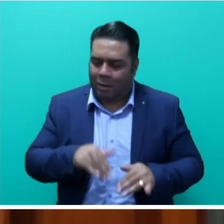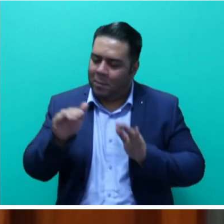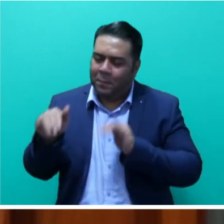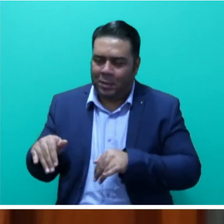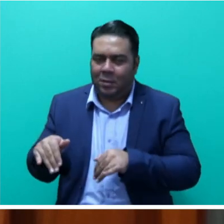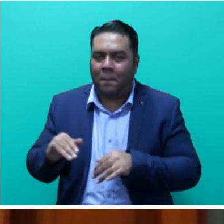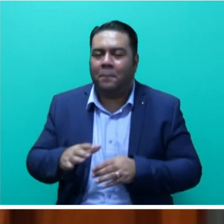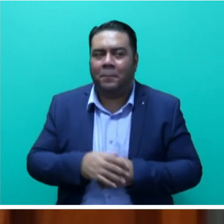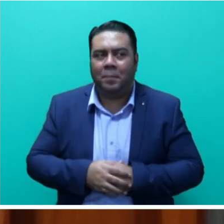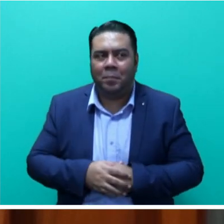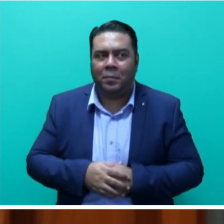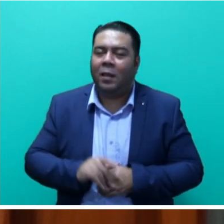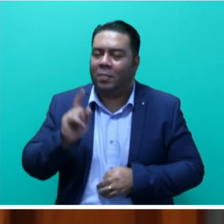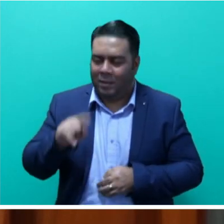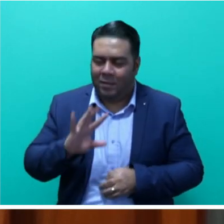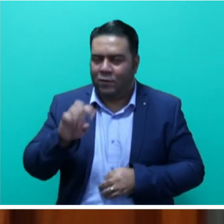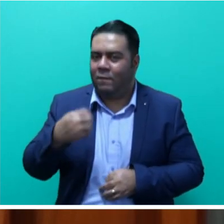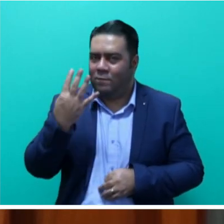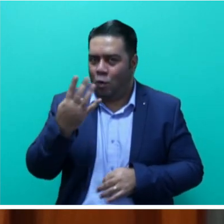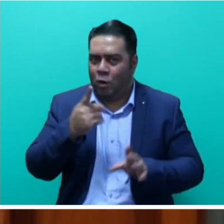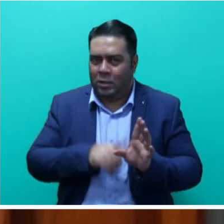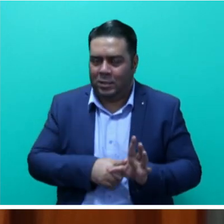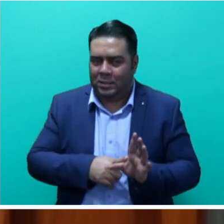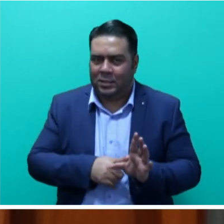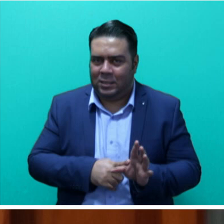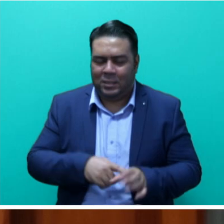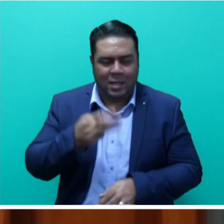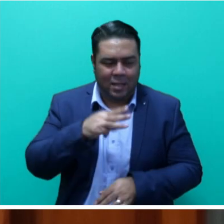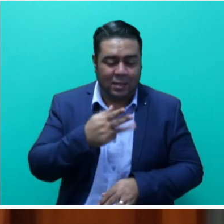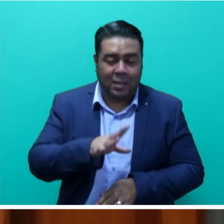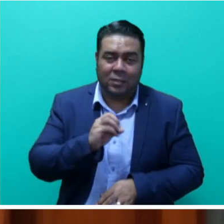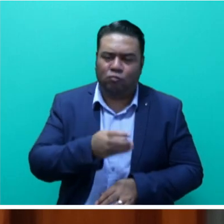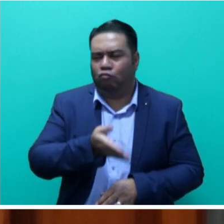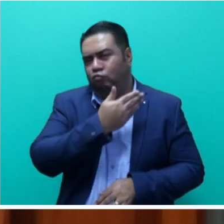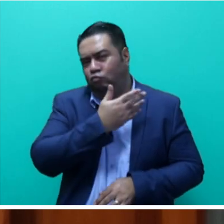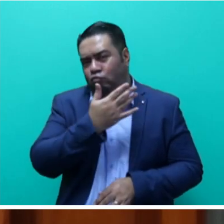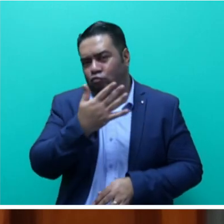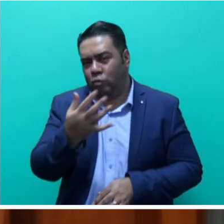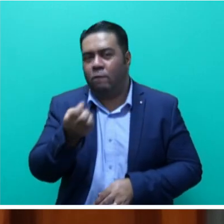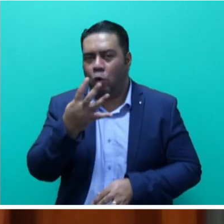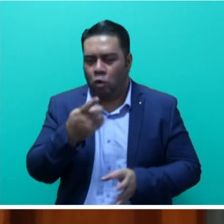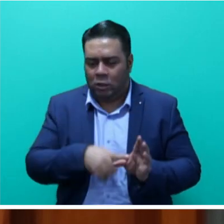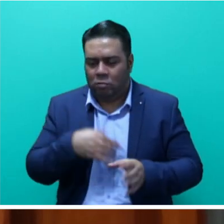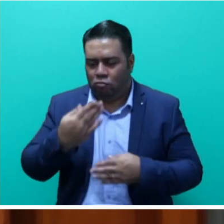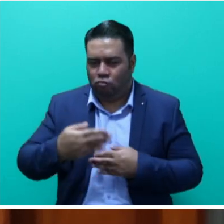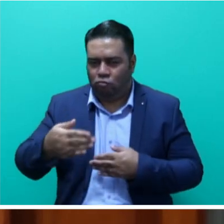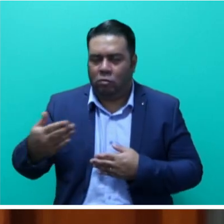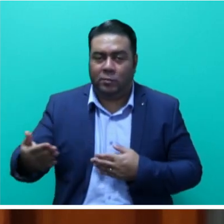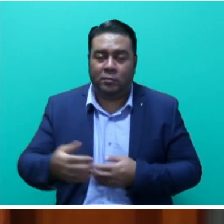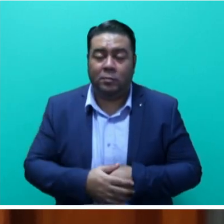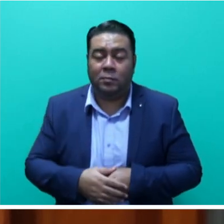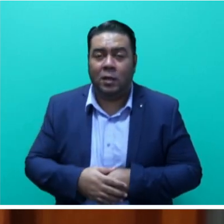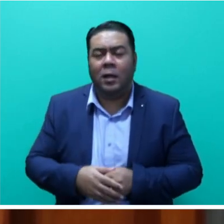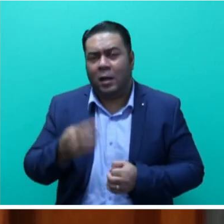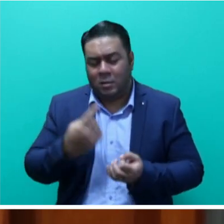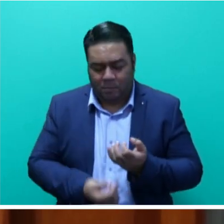which happens every four years since the 1990s. Mr. Speaker, sir, the ministerial conference was